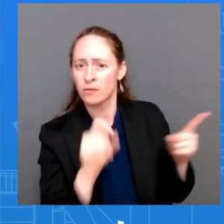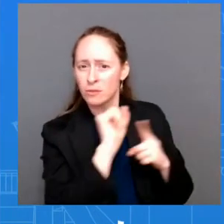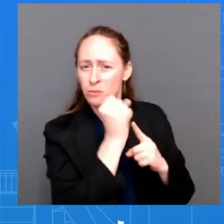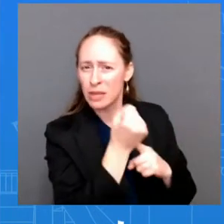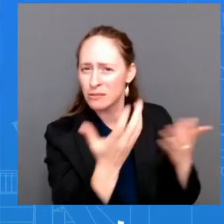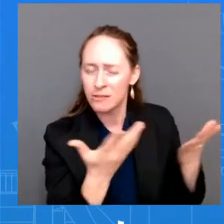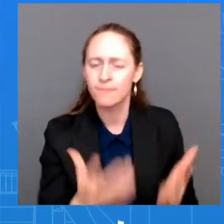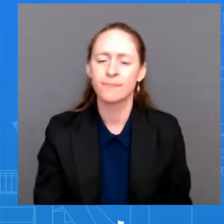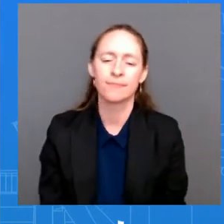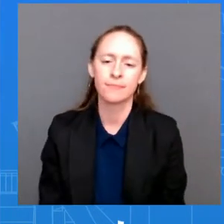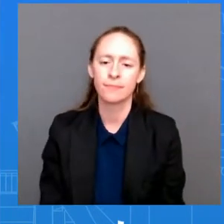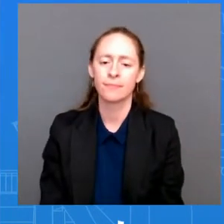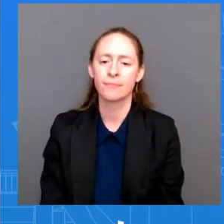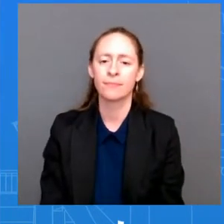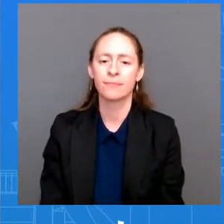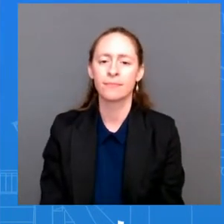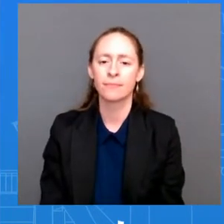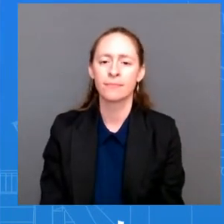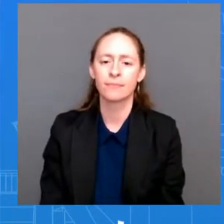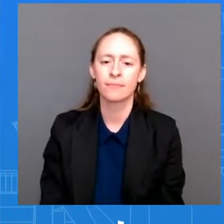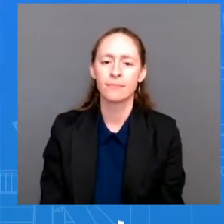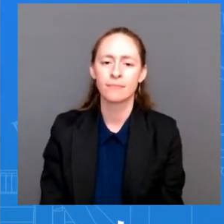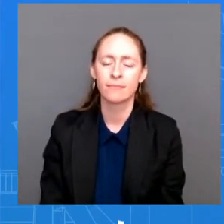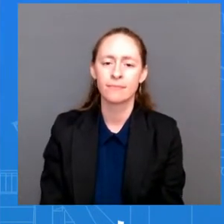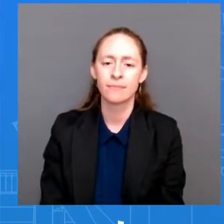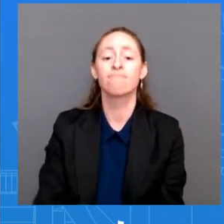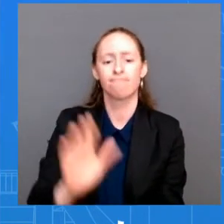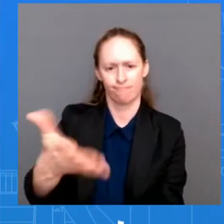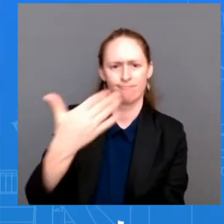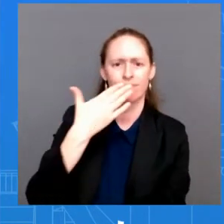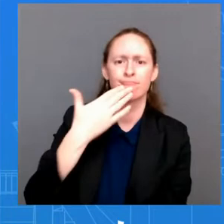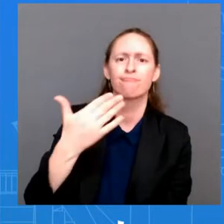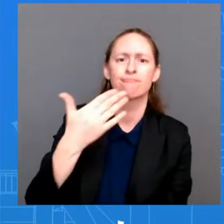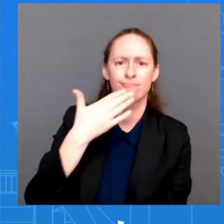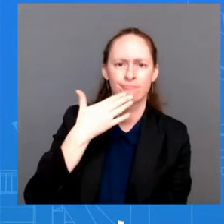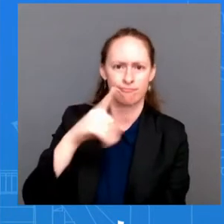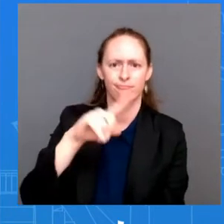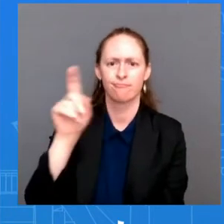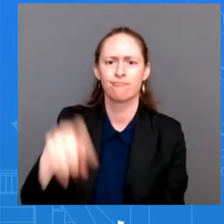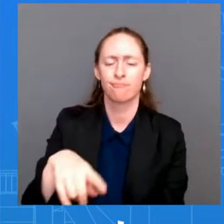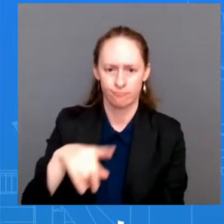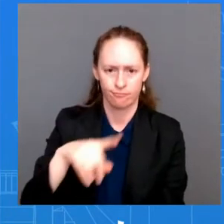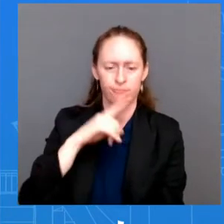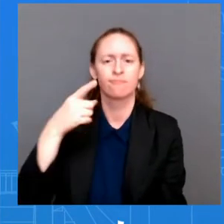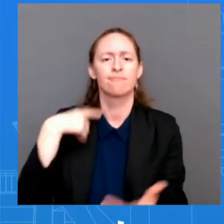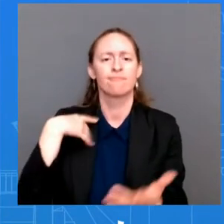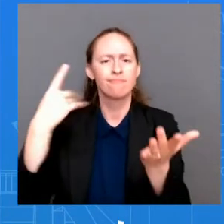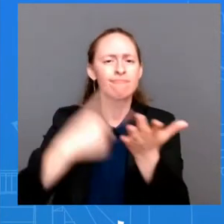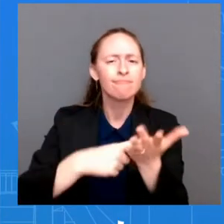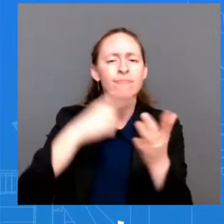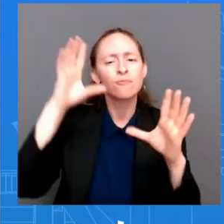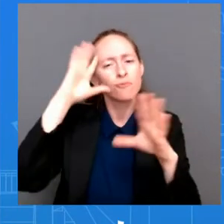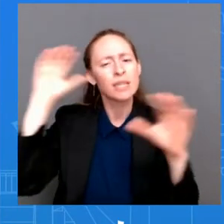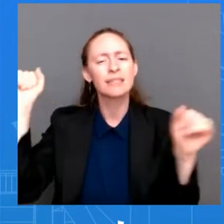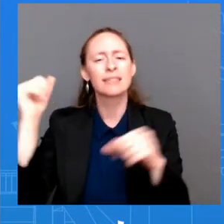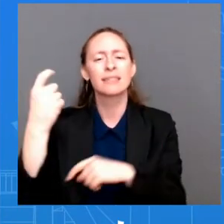Xi and what's in his mind over this. I think we've laid out very clearly that